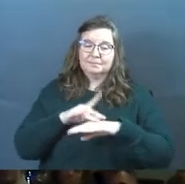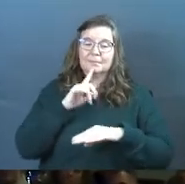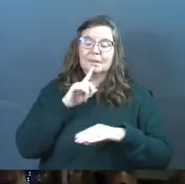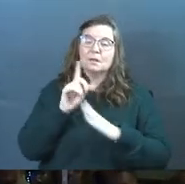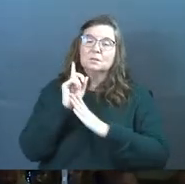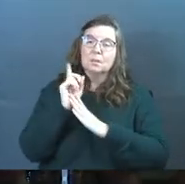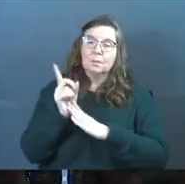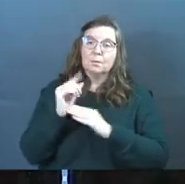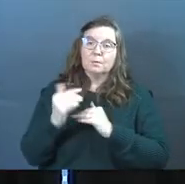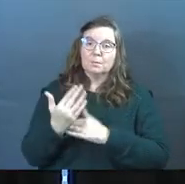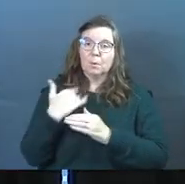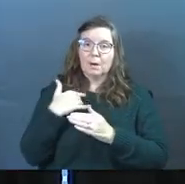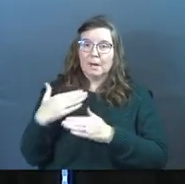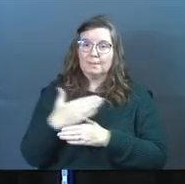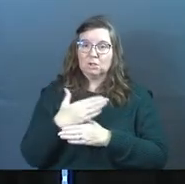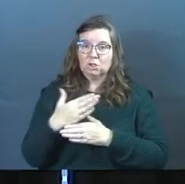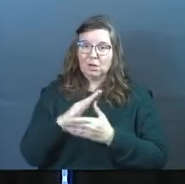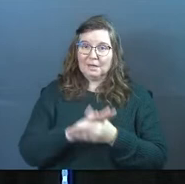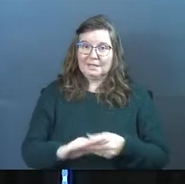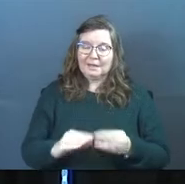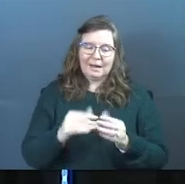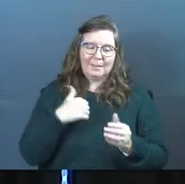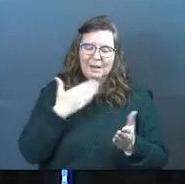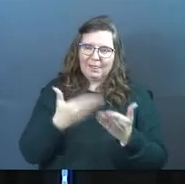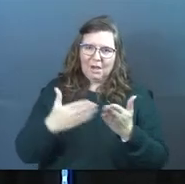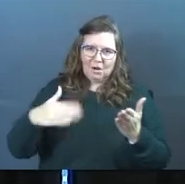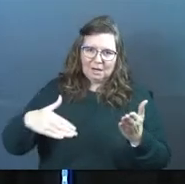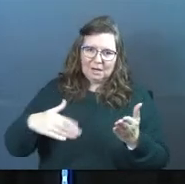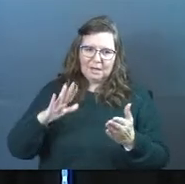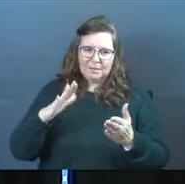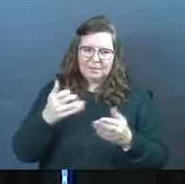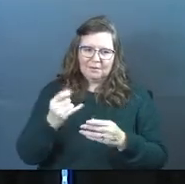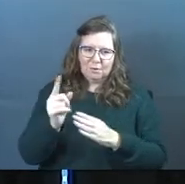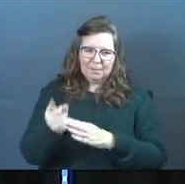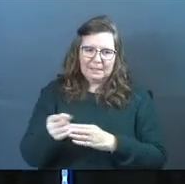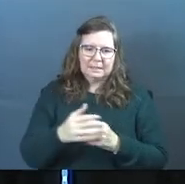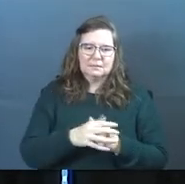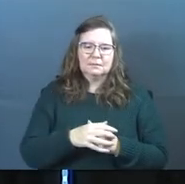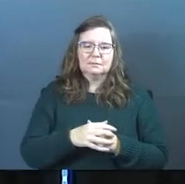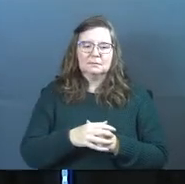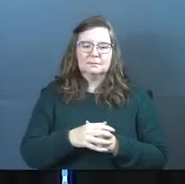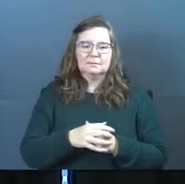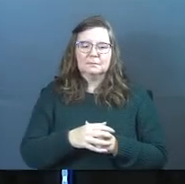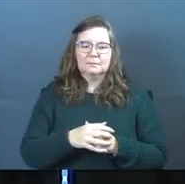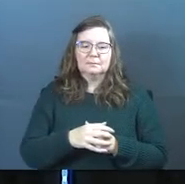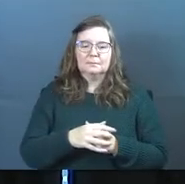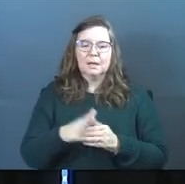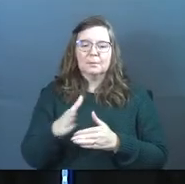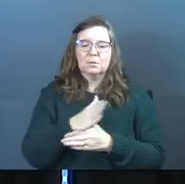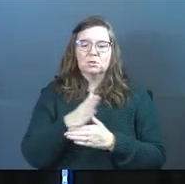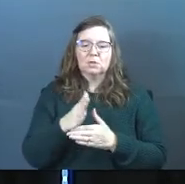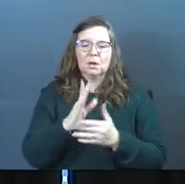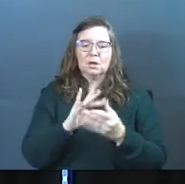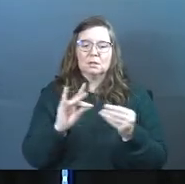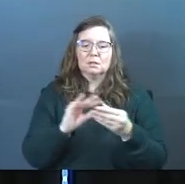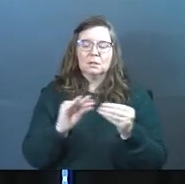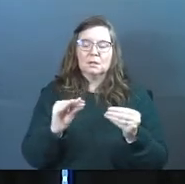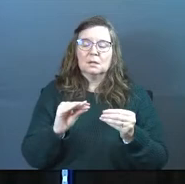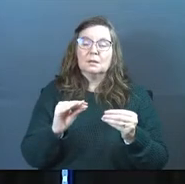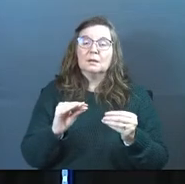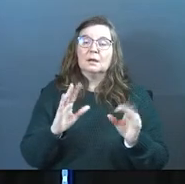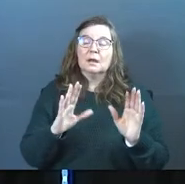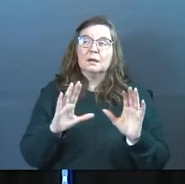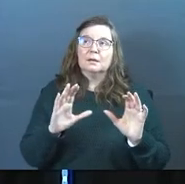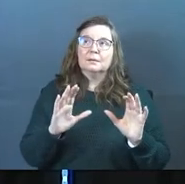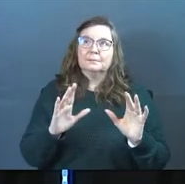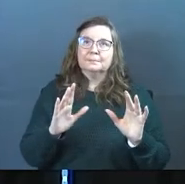There's a moment this morning where I'm going to share an illustration. I'm not there yet. It'll be in a couple minutes here. But I'm going share an illustration. And it